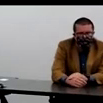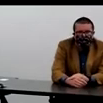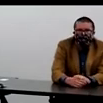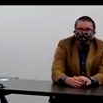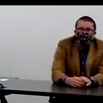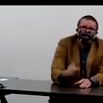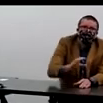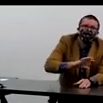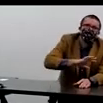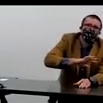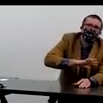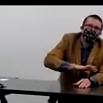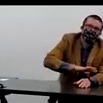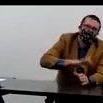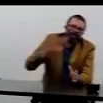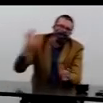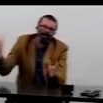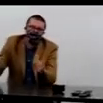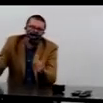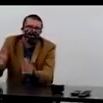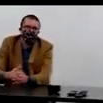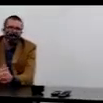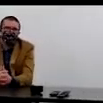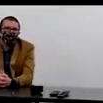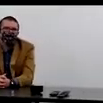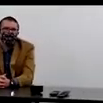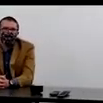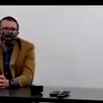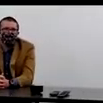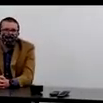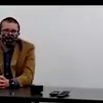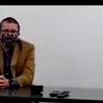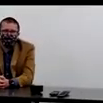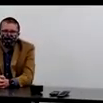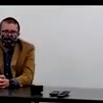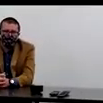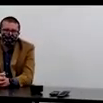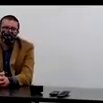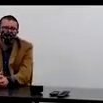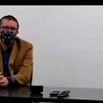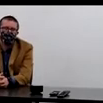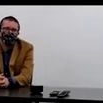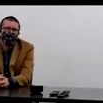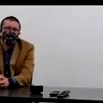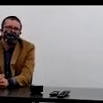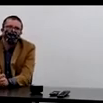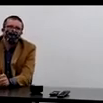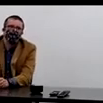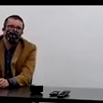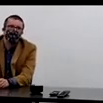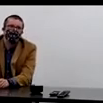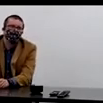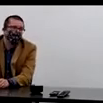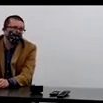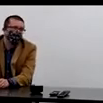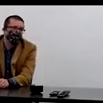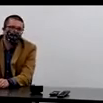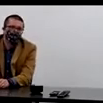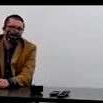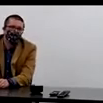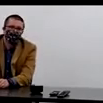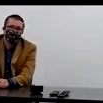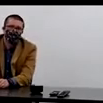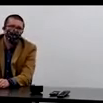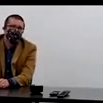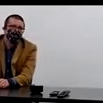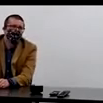those issues? That we were to revisit the kind of big draft with all the antibody there. It's easy to point out that we've